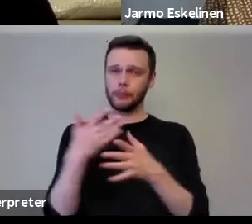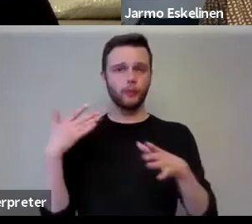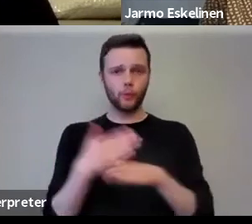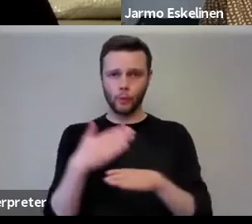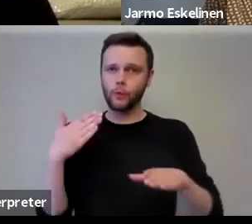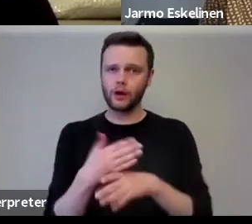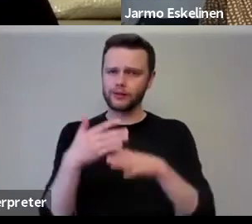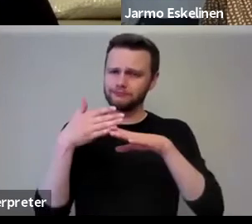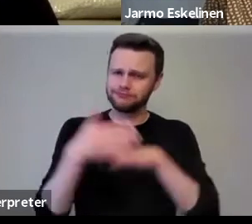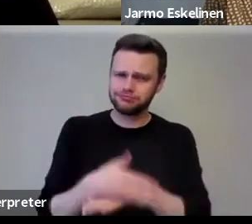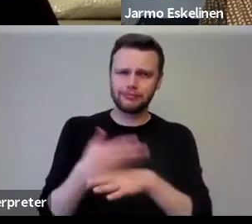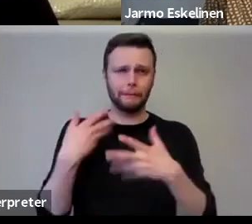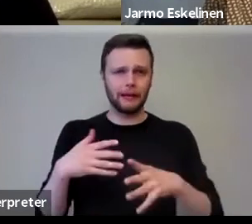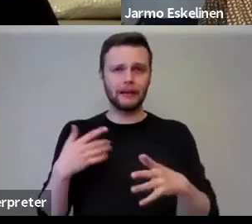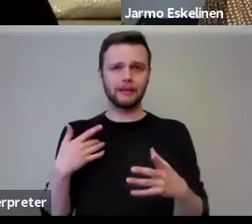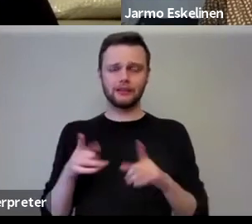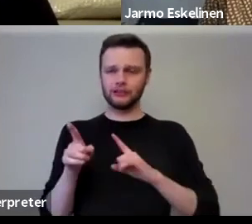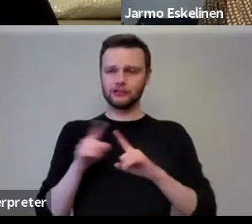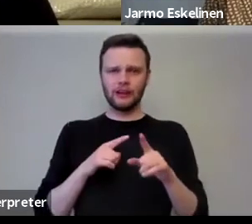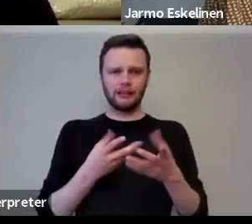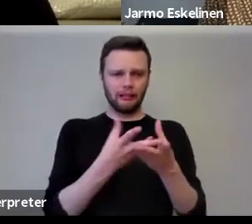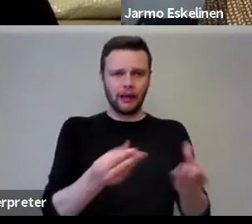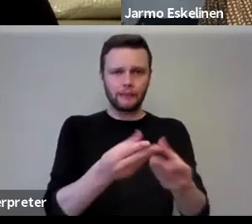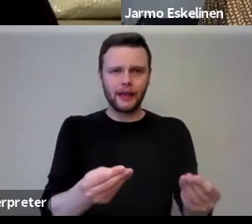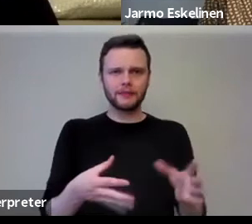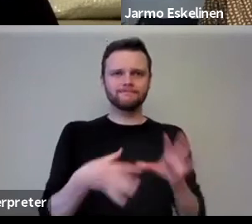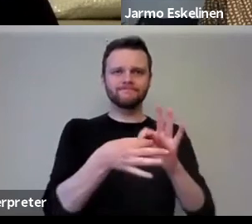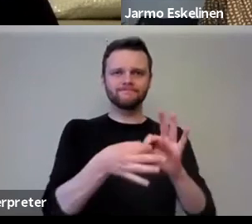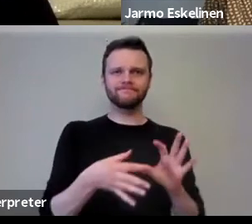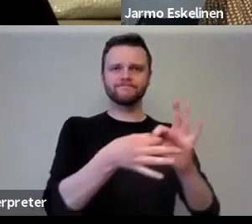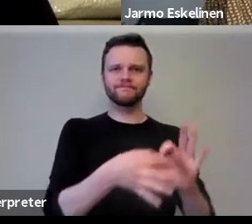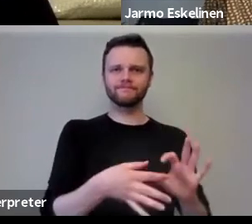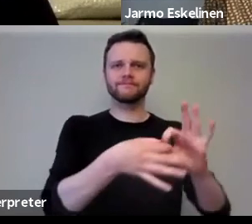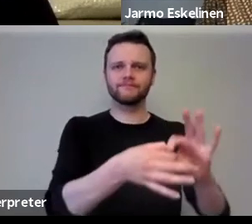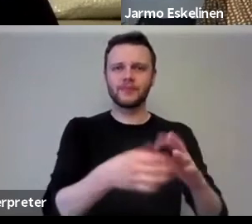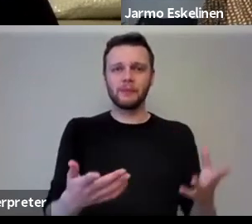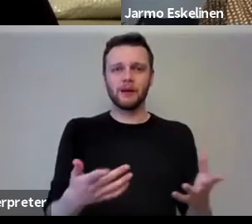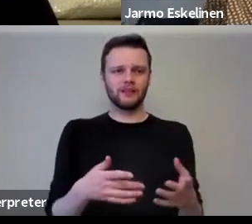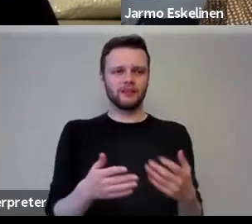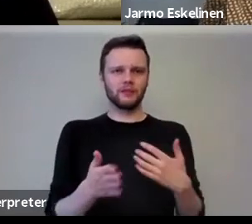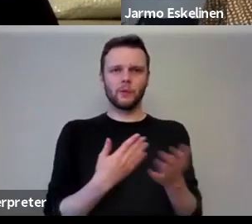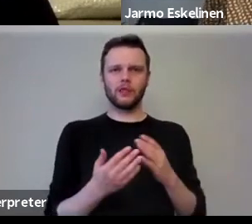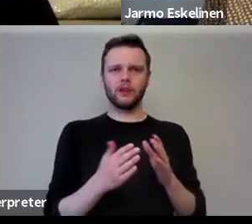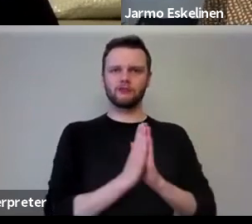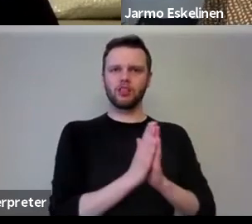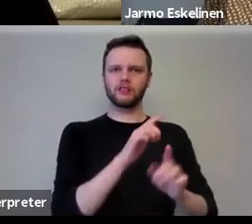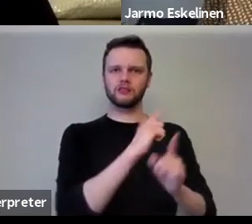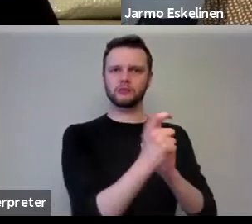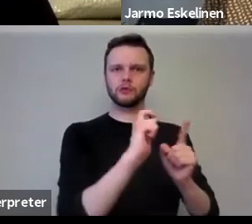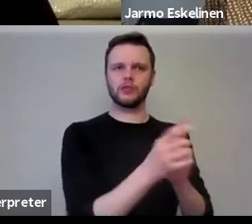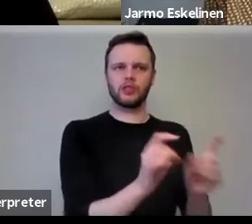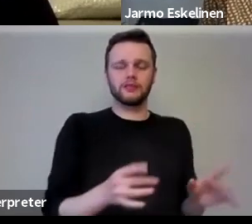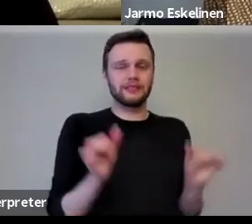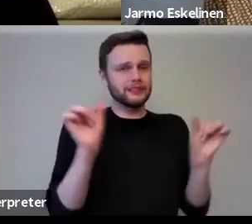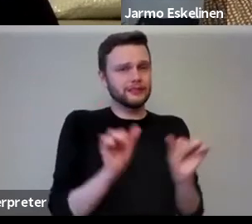working quite hard to bridge some of those gaps. But I think if it's only left to the religious communities, um, it's only a small population.